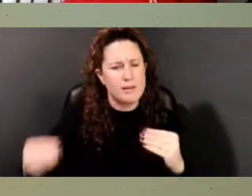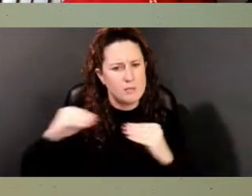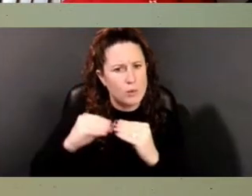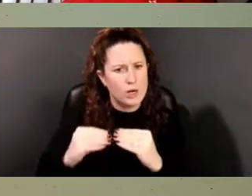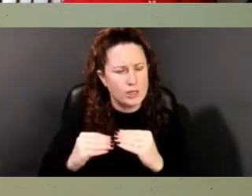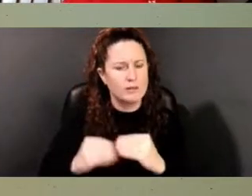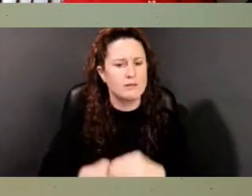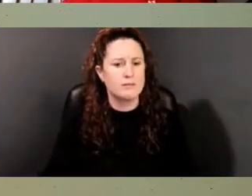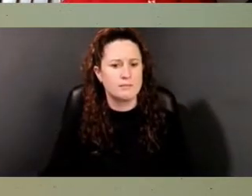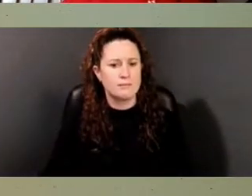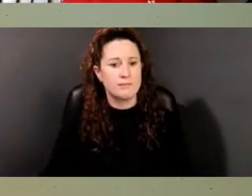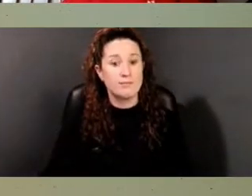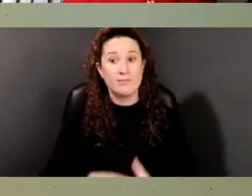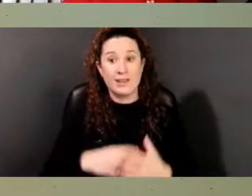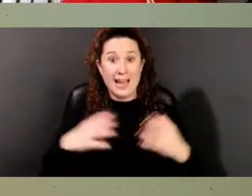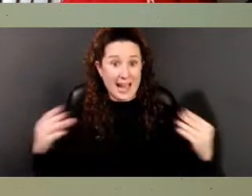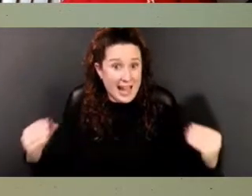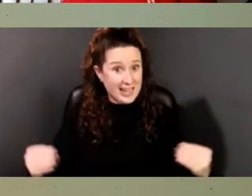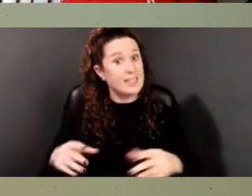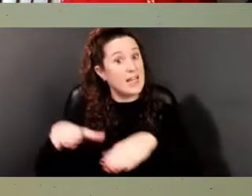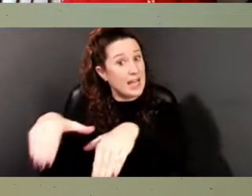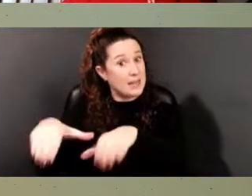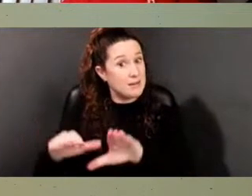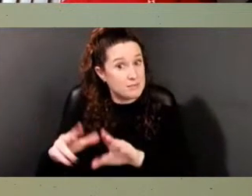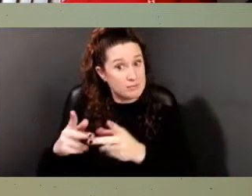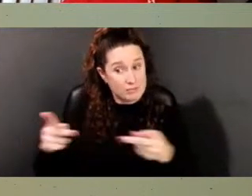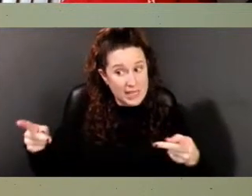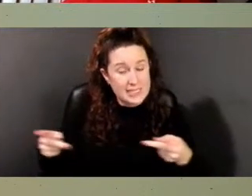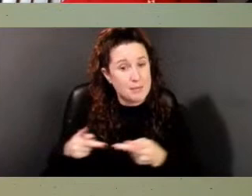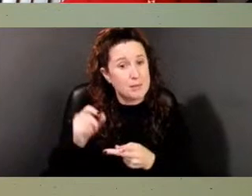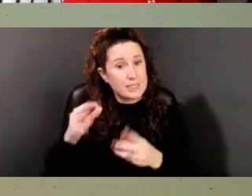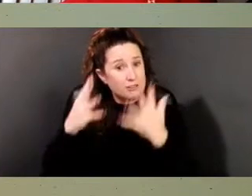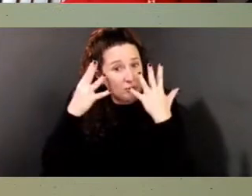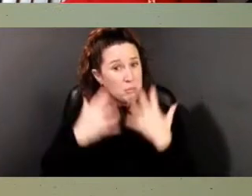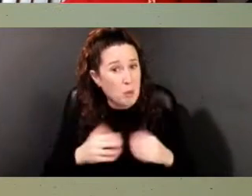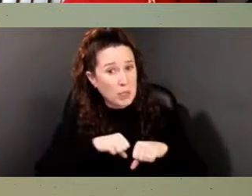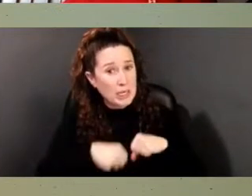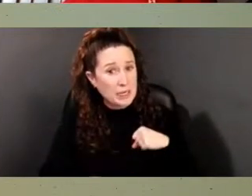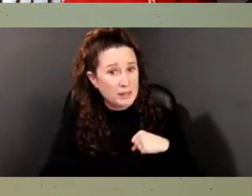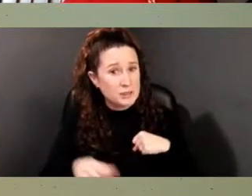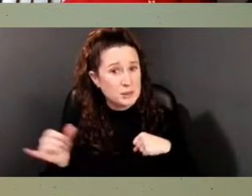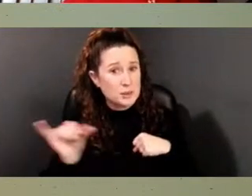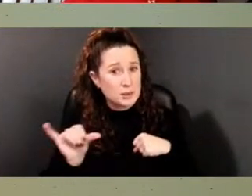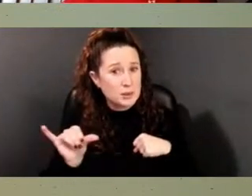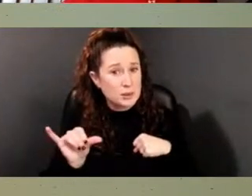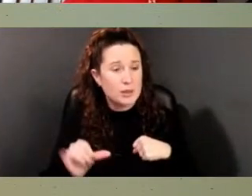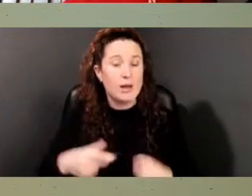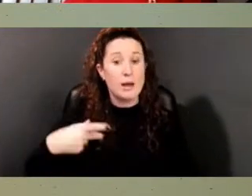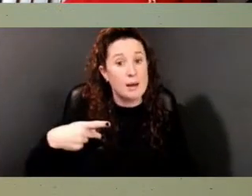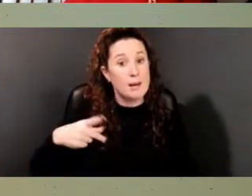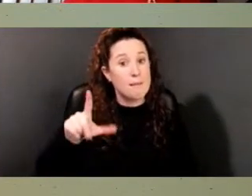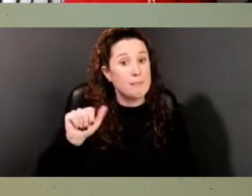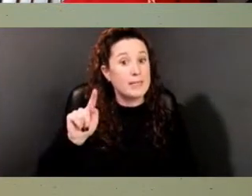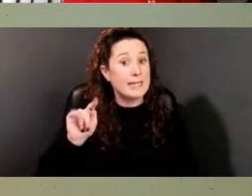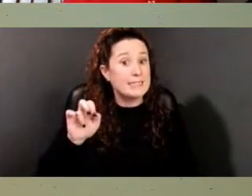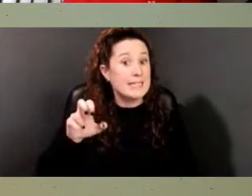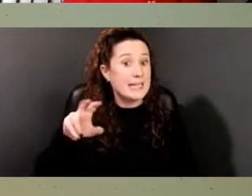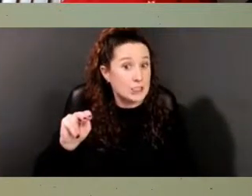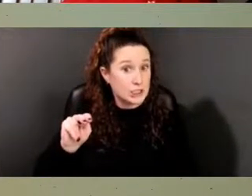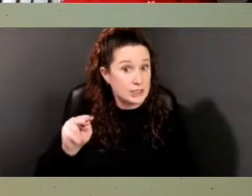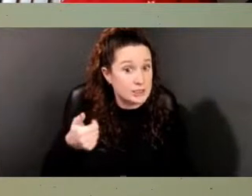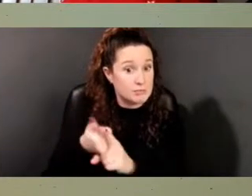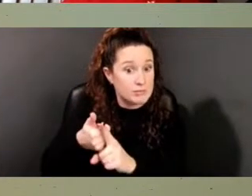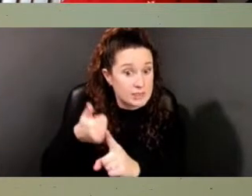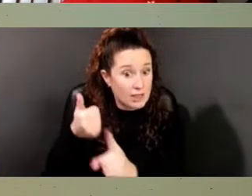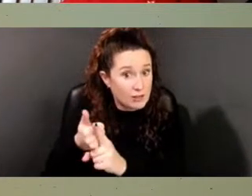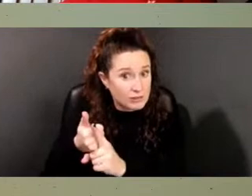And this is a place of mourning. So much about plantation public history now is sites where folks go